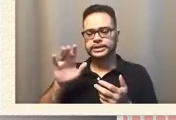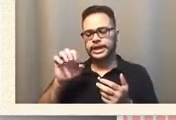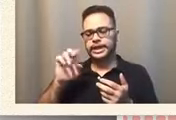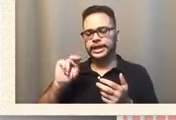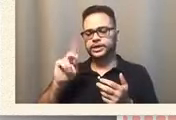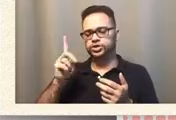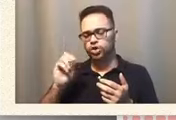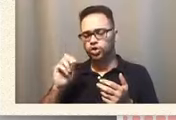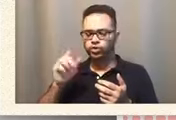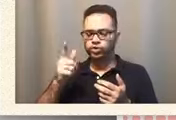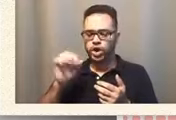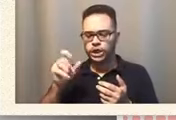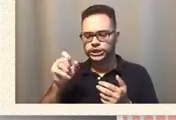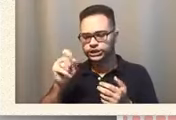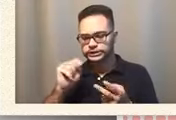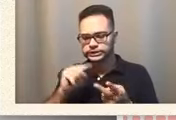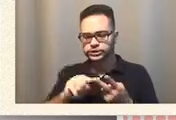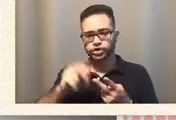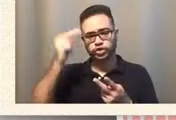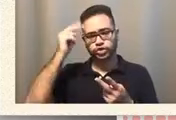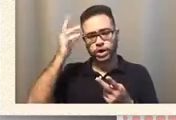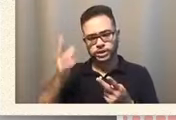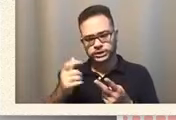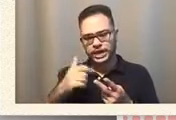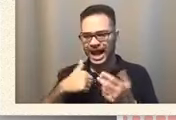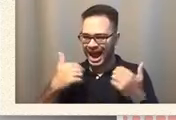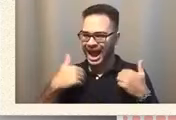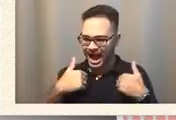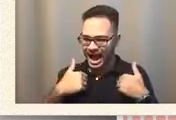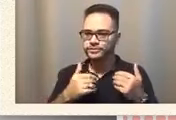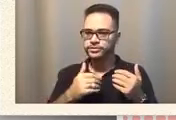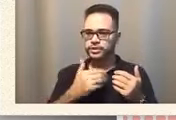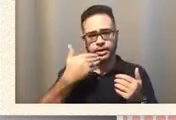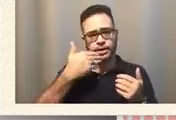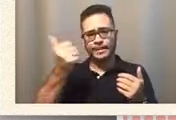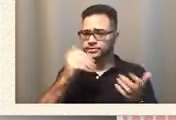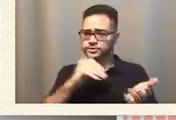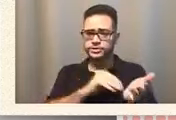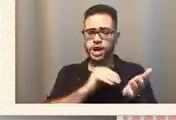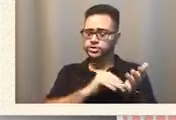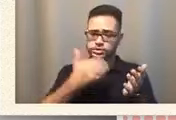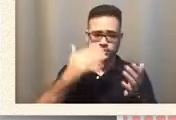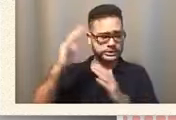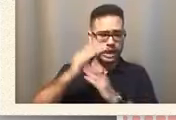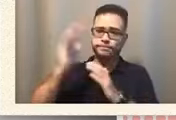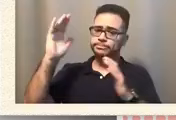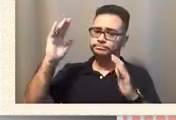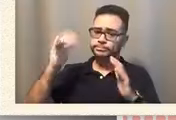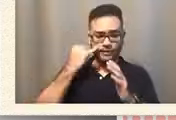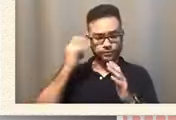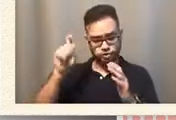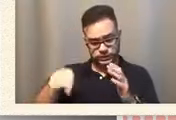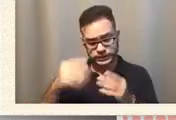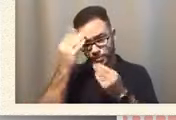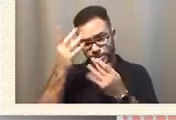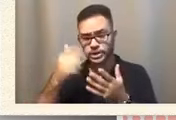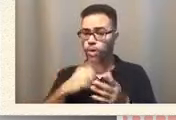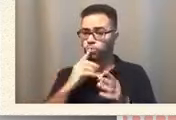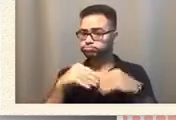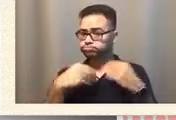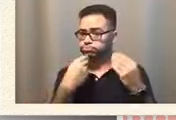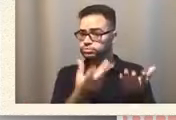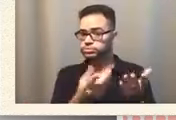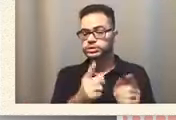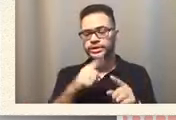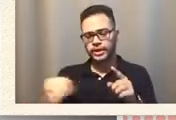If you need those names, I have, I have the best of the best of the best. And they would spend enough time with the parent